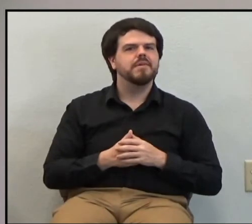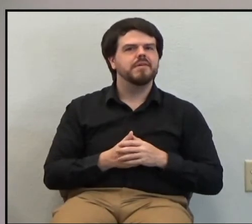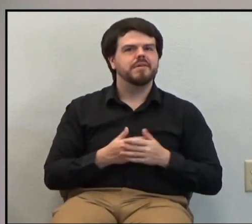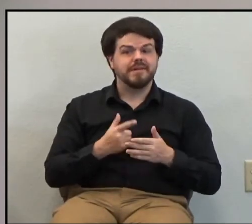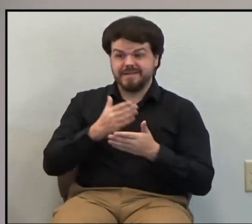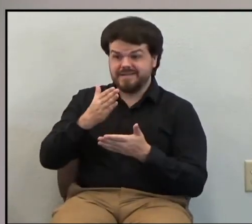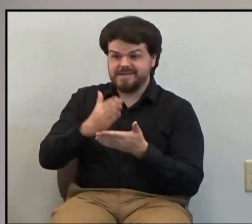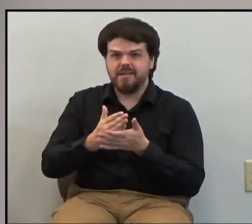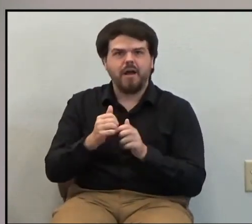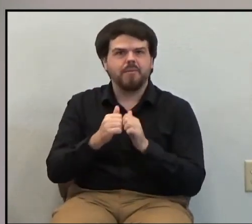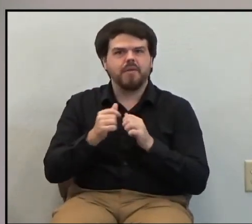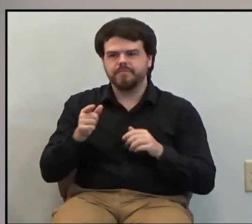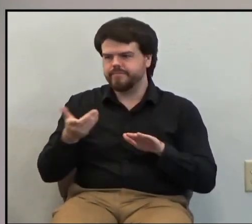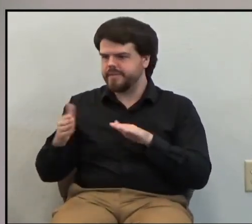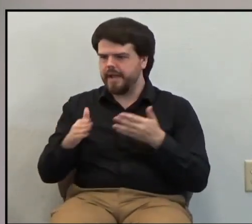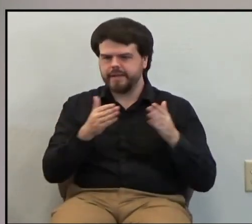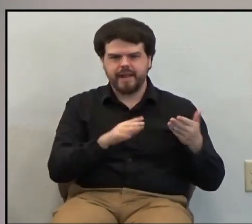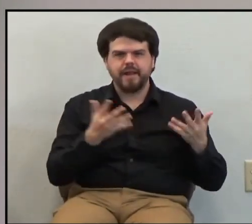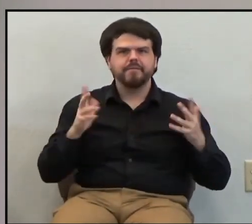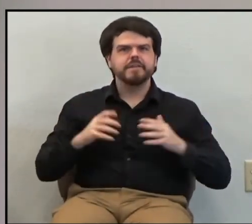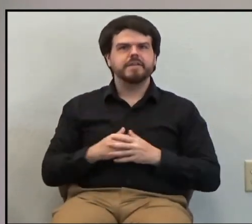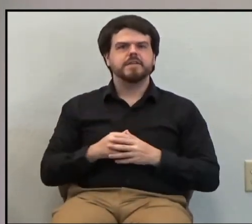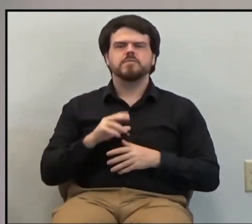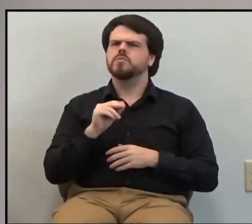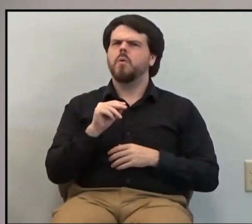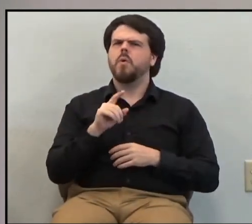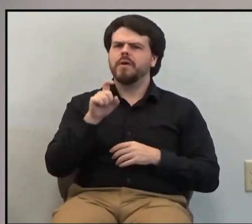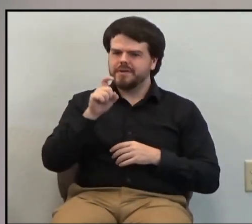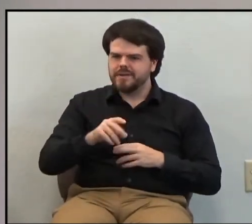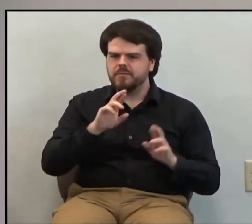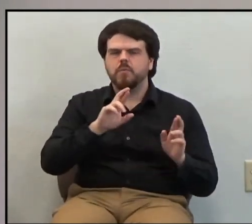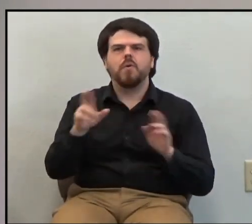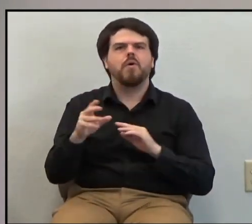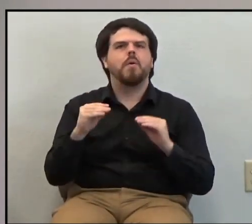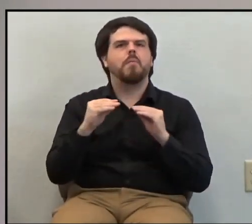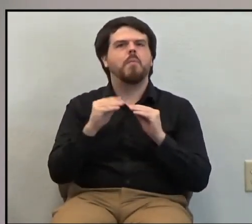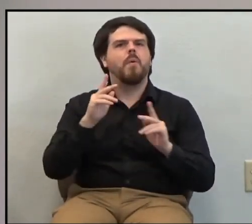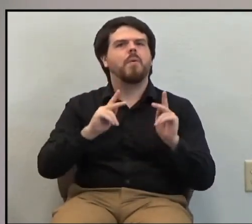always needed to be men. More men ready to go. More men trained.